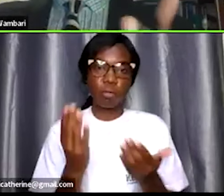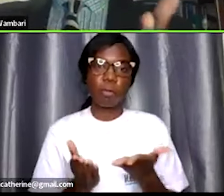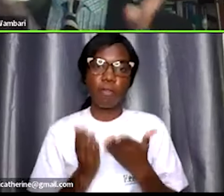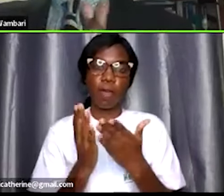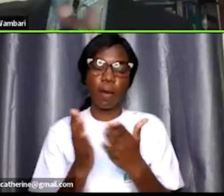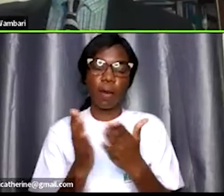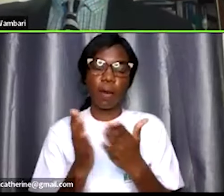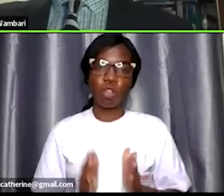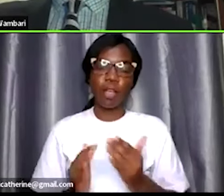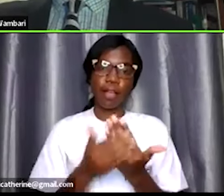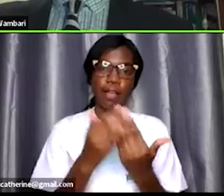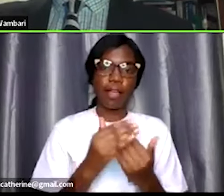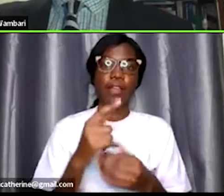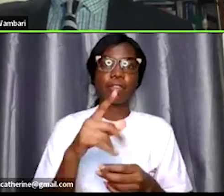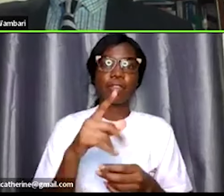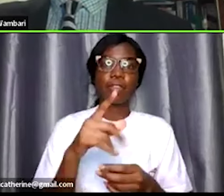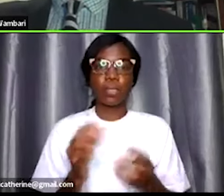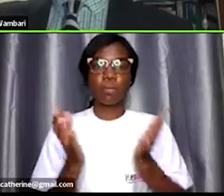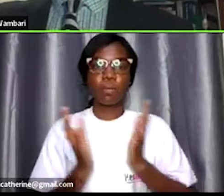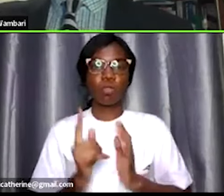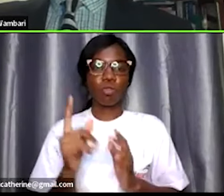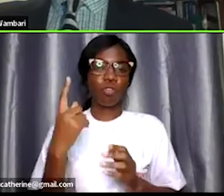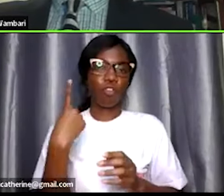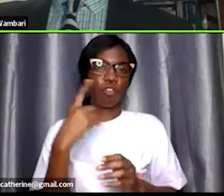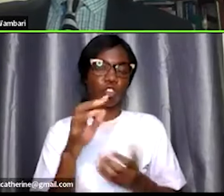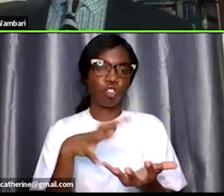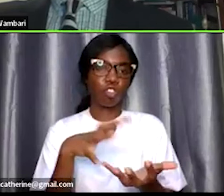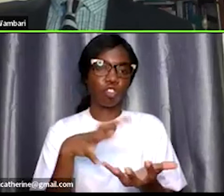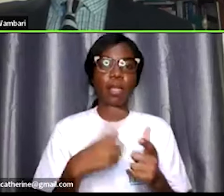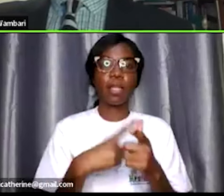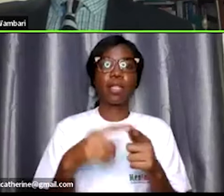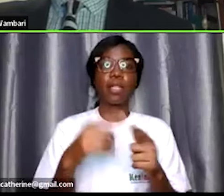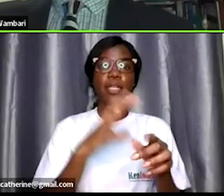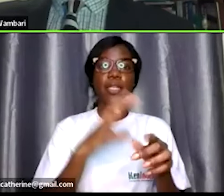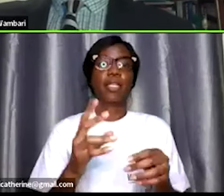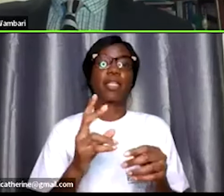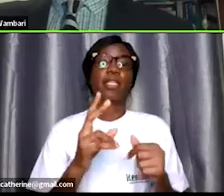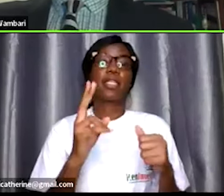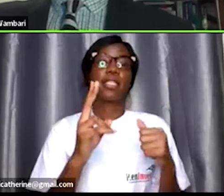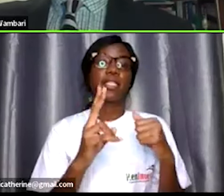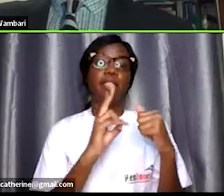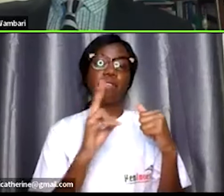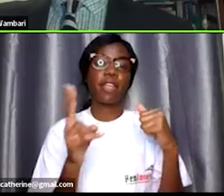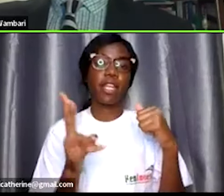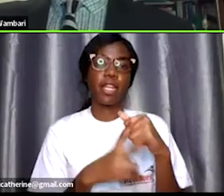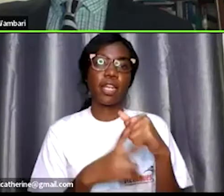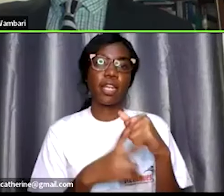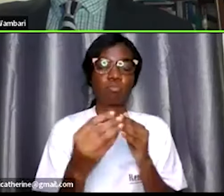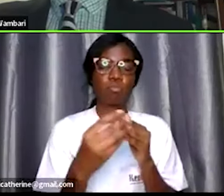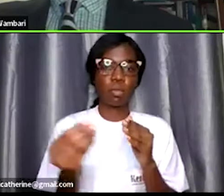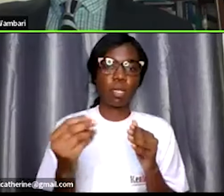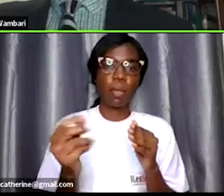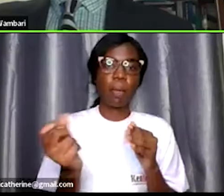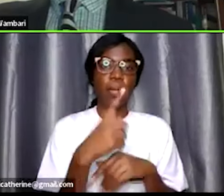care you take that person uh for shopping and you'll be getting about 700 quid 700 pound uh per